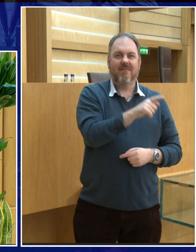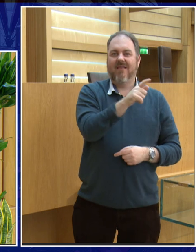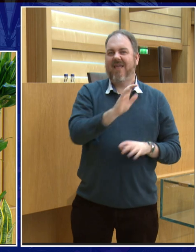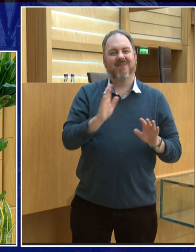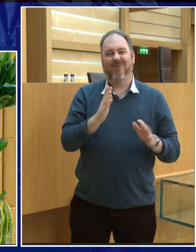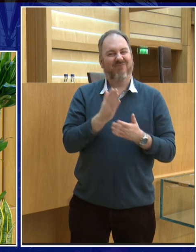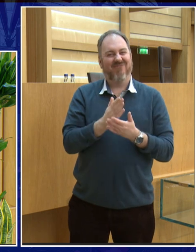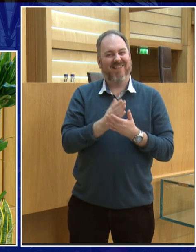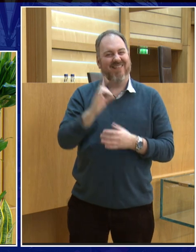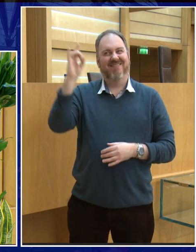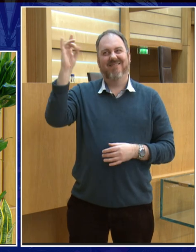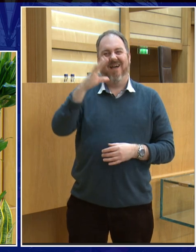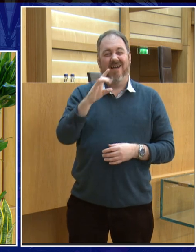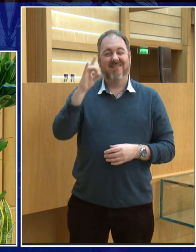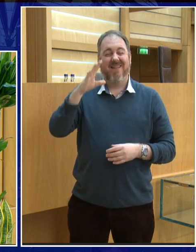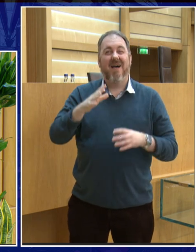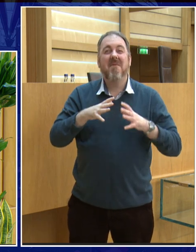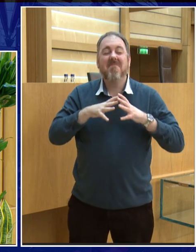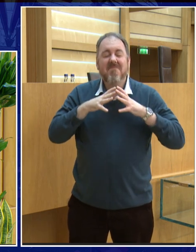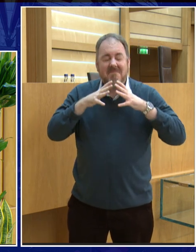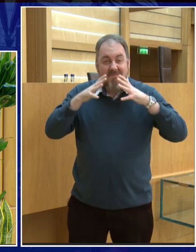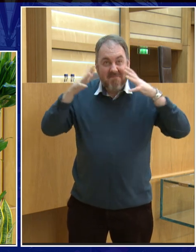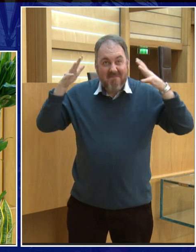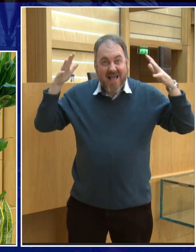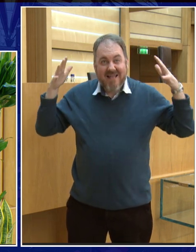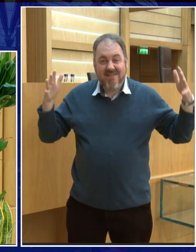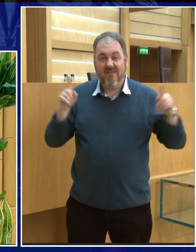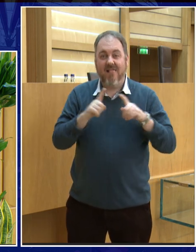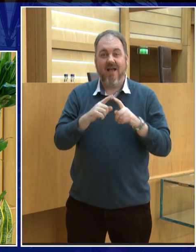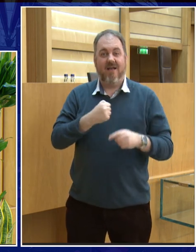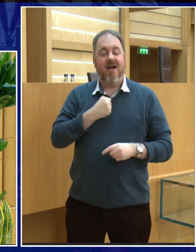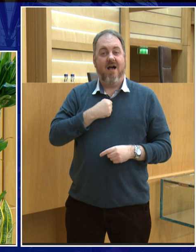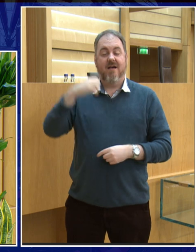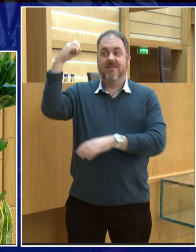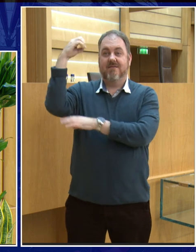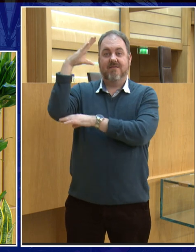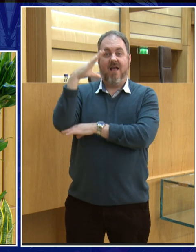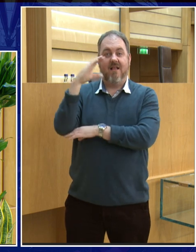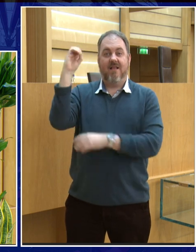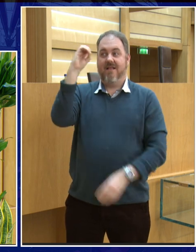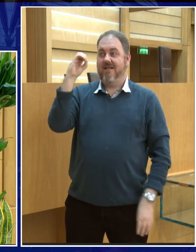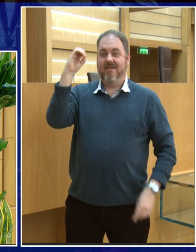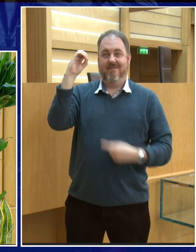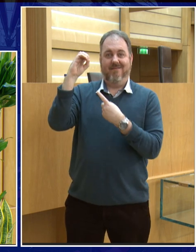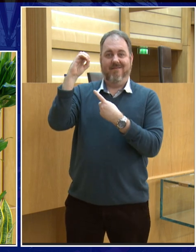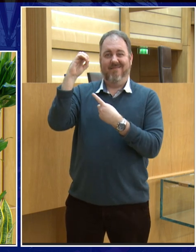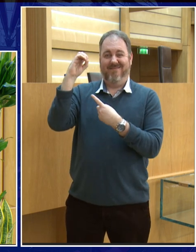whatsoever. Stars are massive. Our local star is the sun, and it sits at the center of our solar system. Now, if you take planet